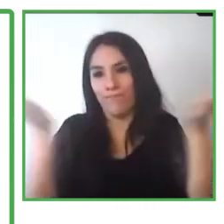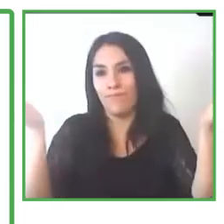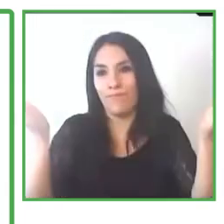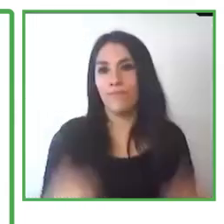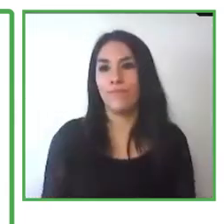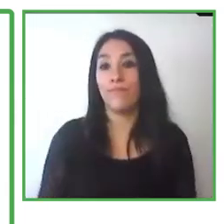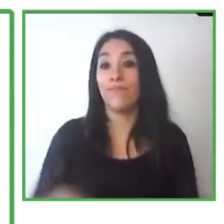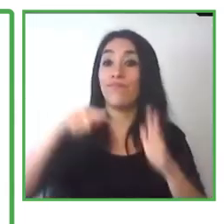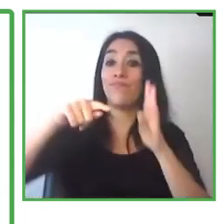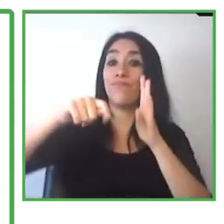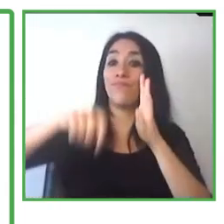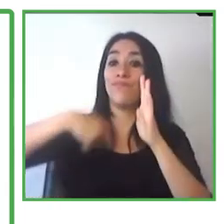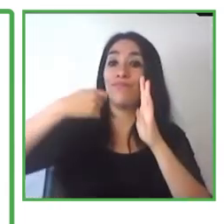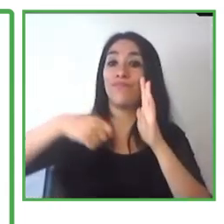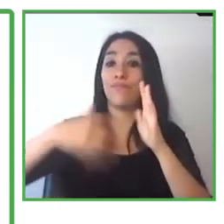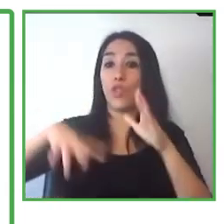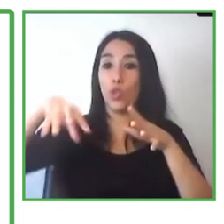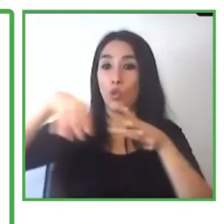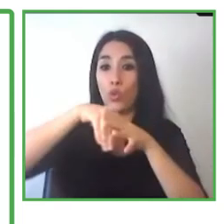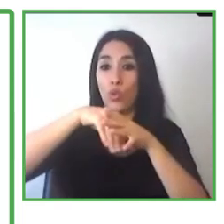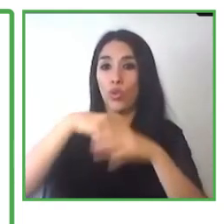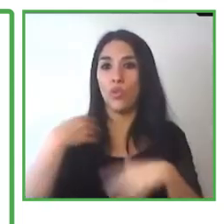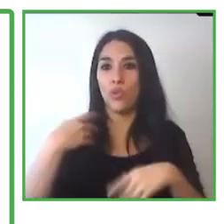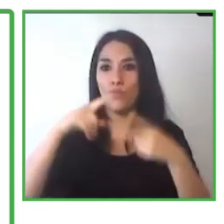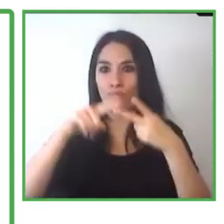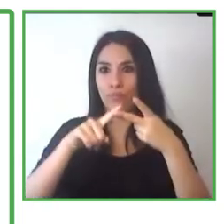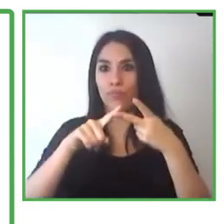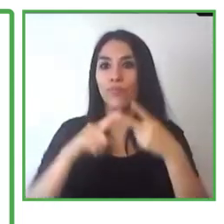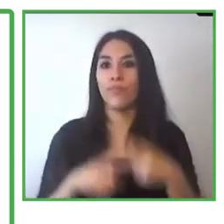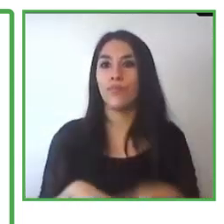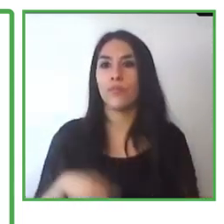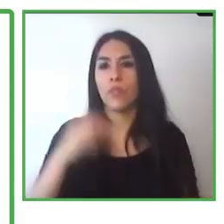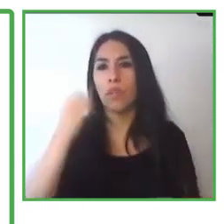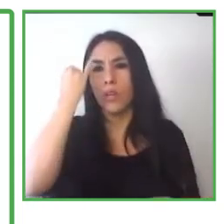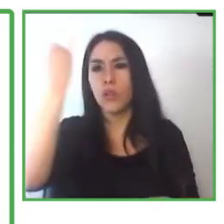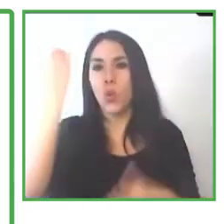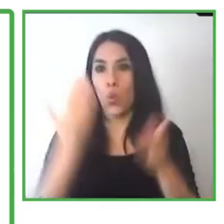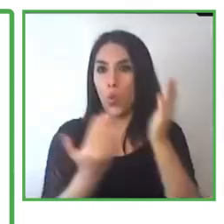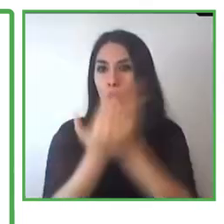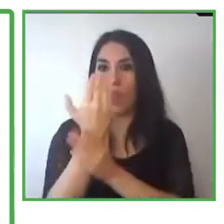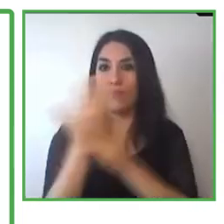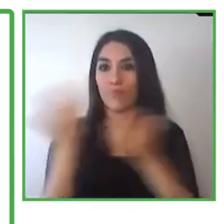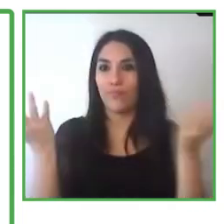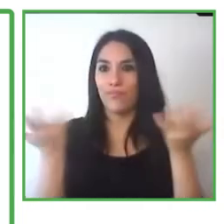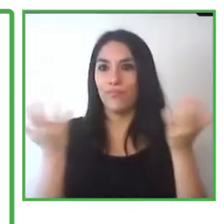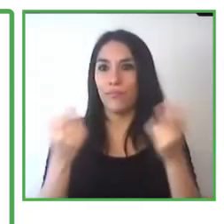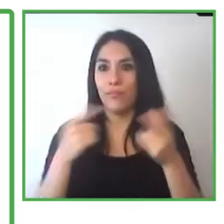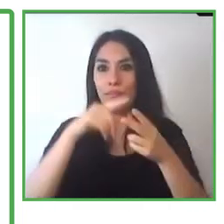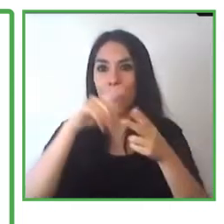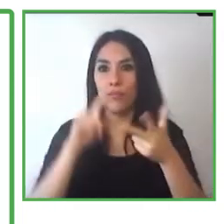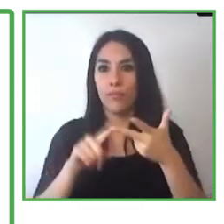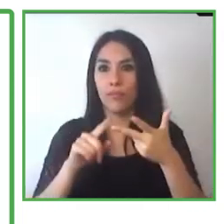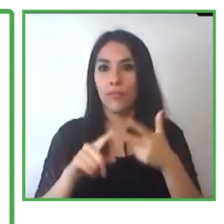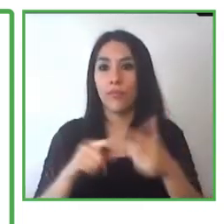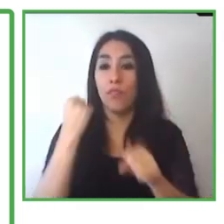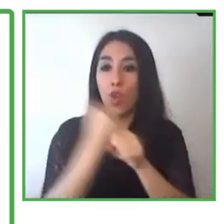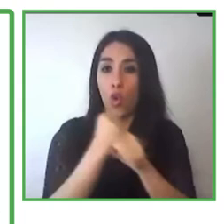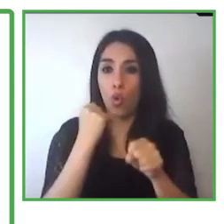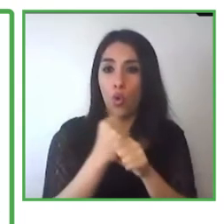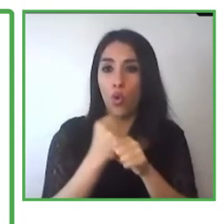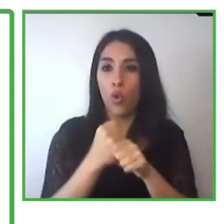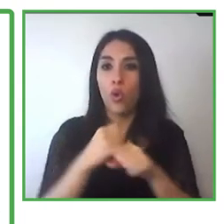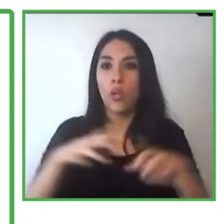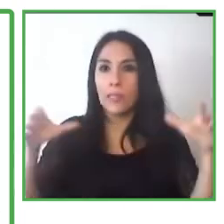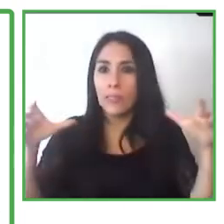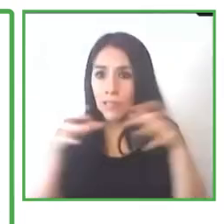program that has two elements that are innovative and basic, which is the work with the